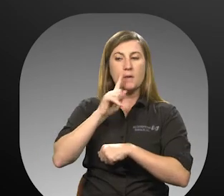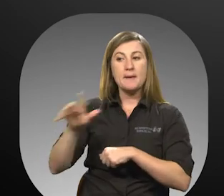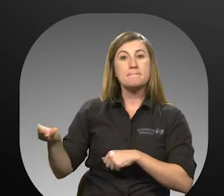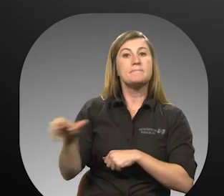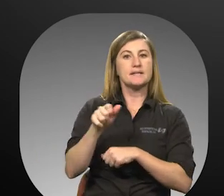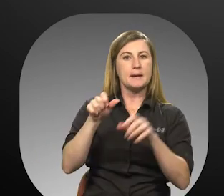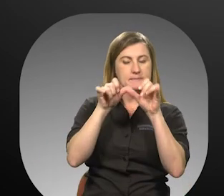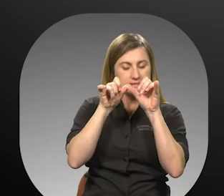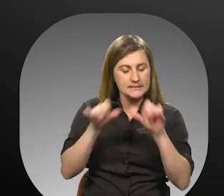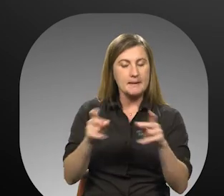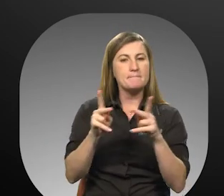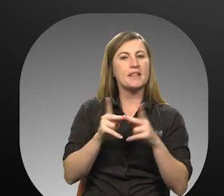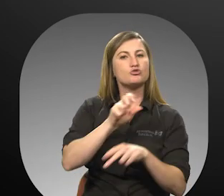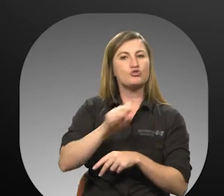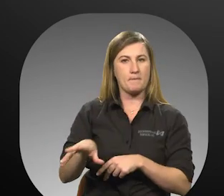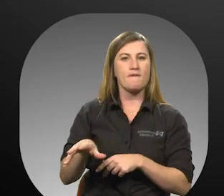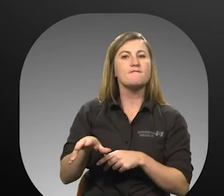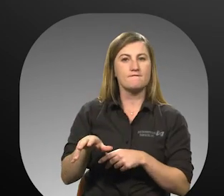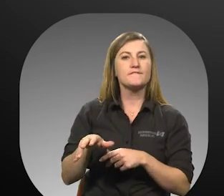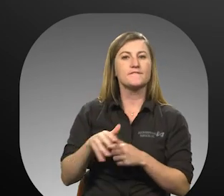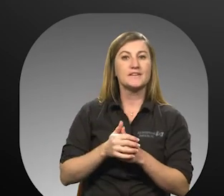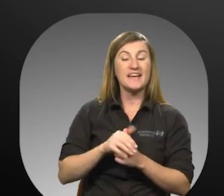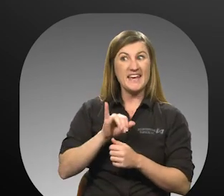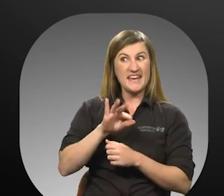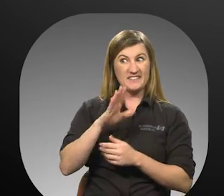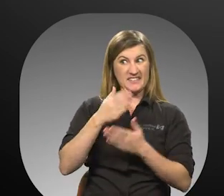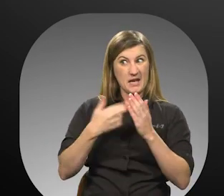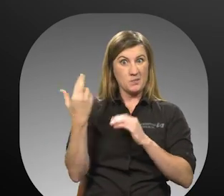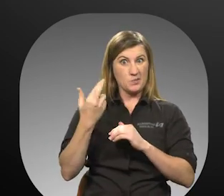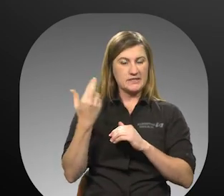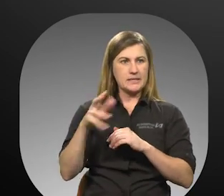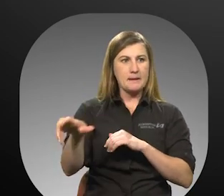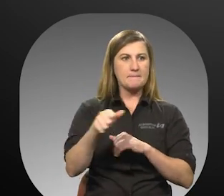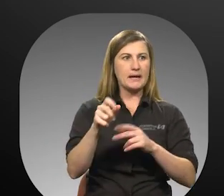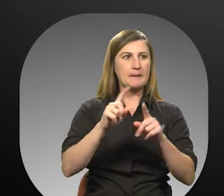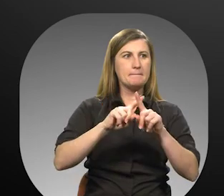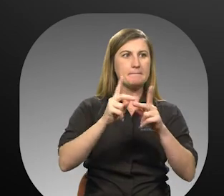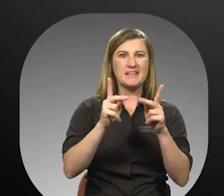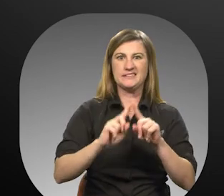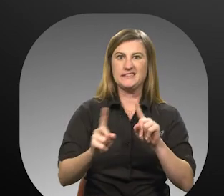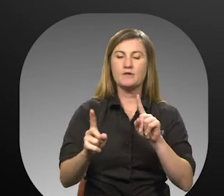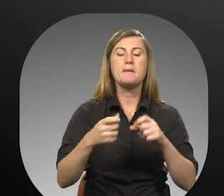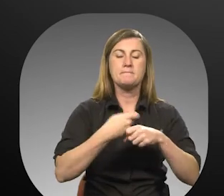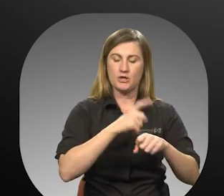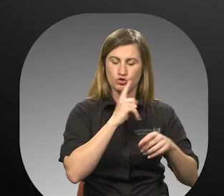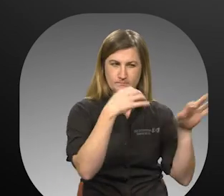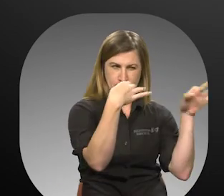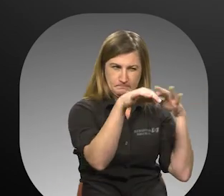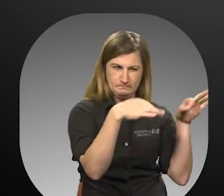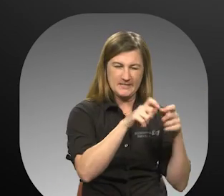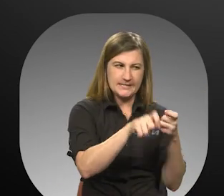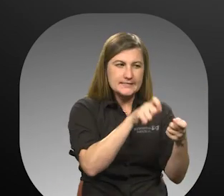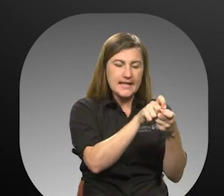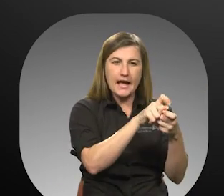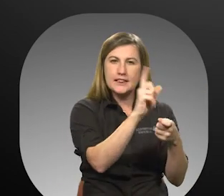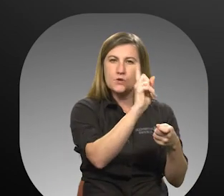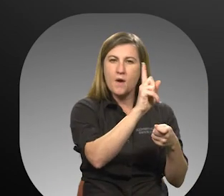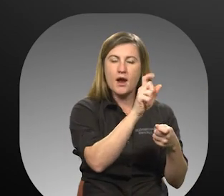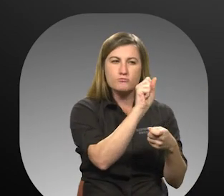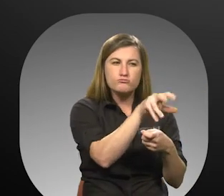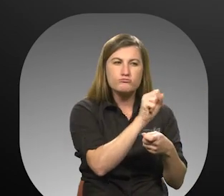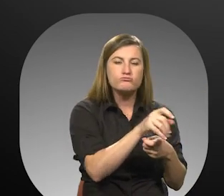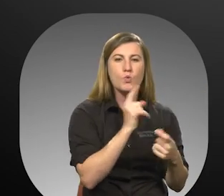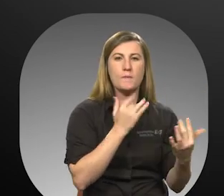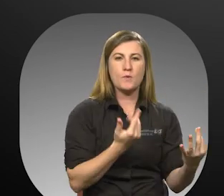picked up at the same location you were dropped off. If for some reason the pickup location is different, be sure to tell the agent exactly where you will be